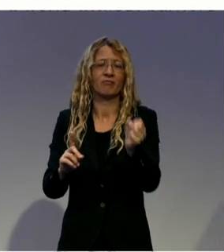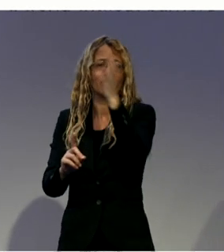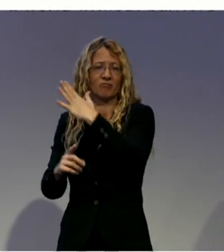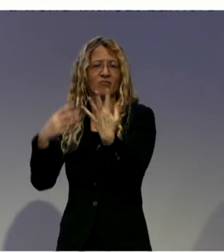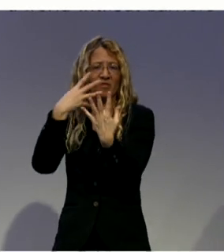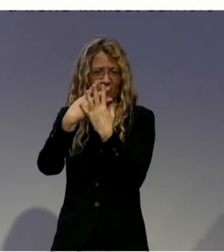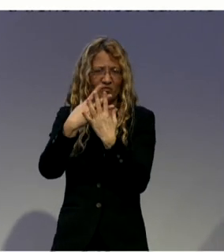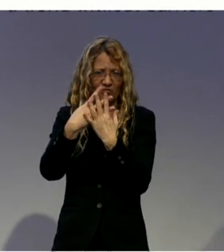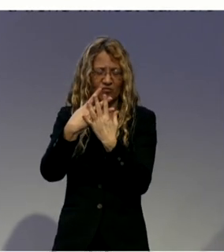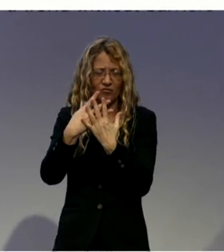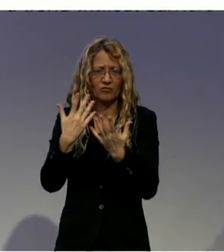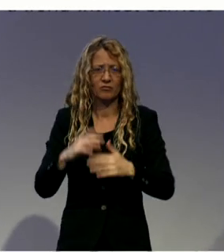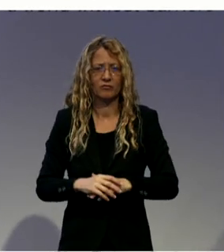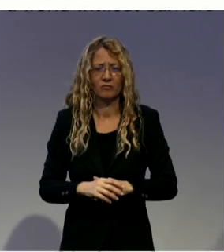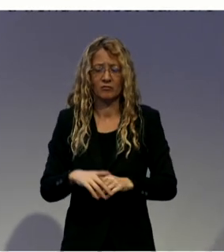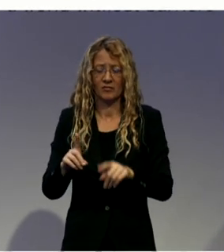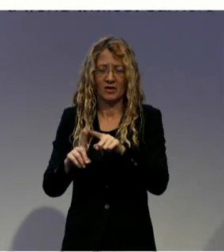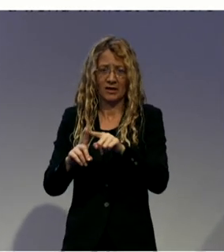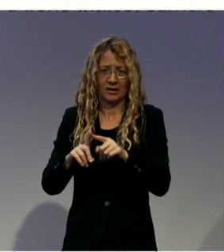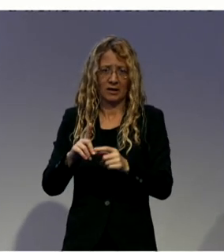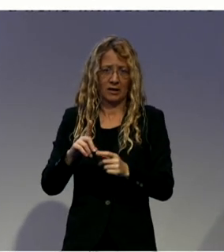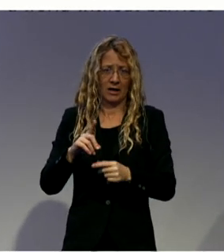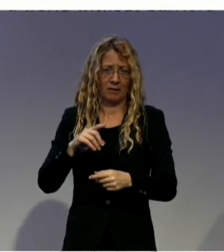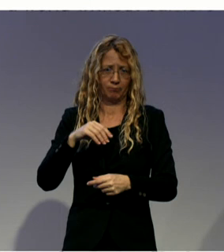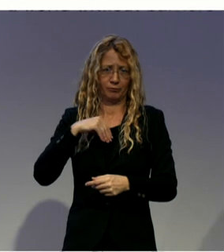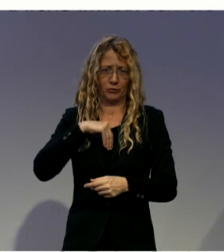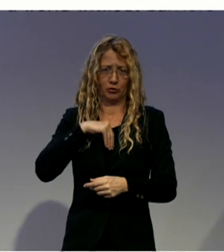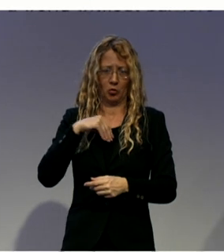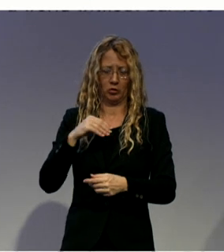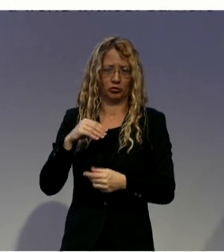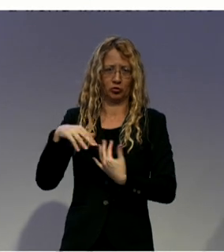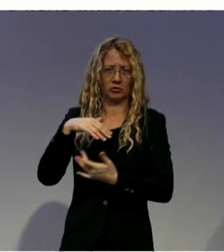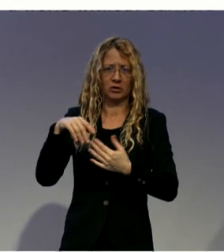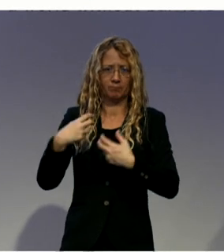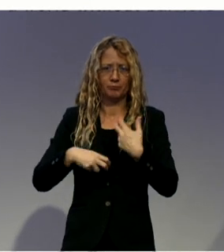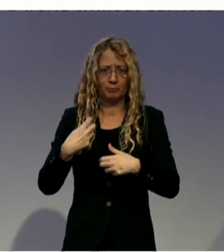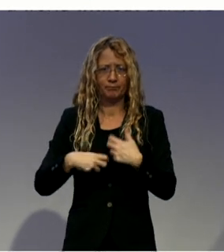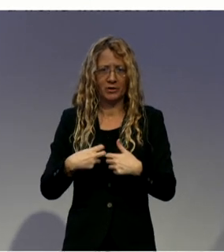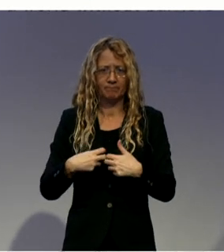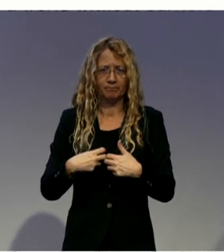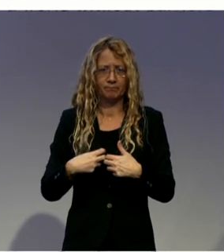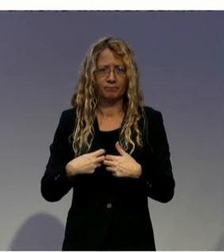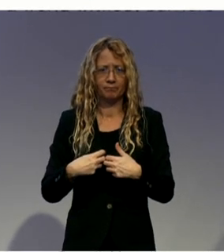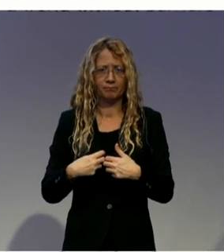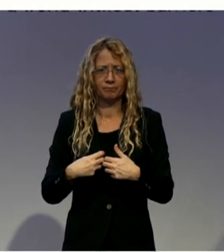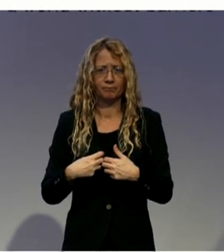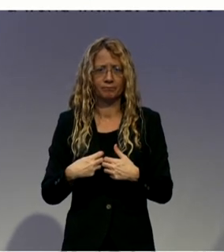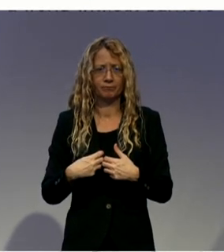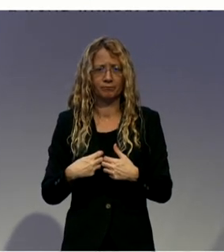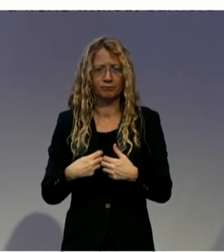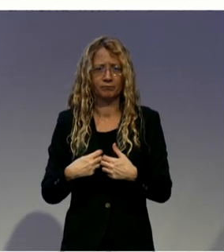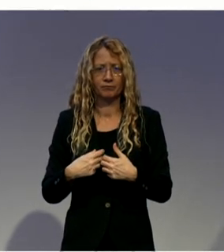When there are undue influence but this influence is also related with some kind of feeling with the person. The person